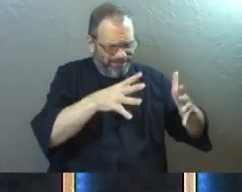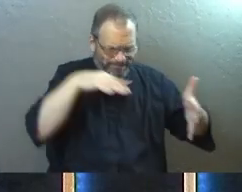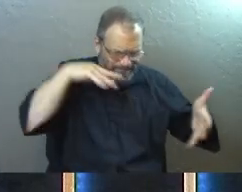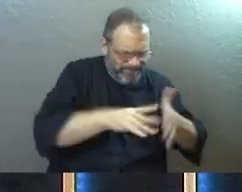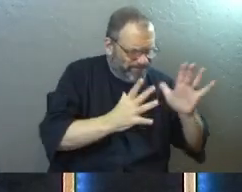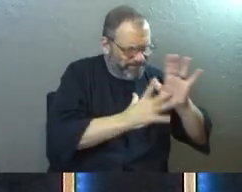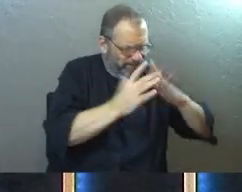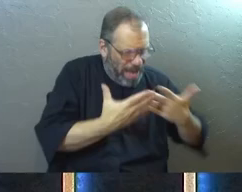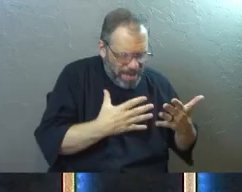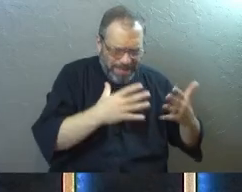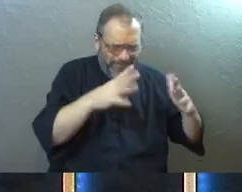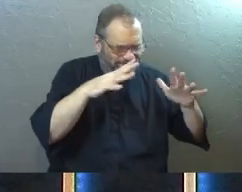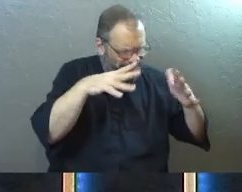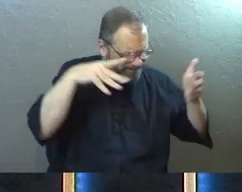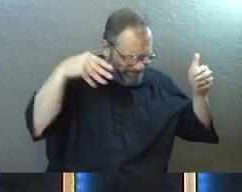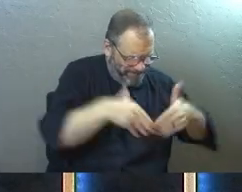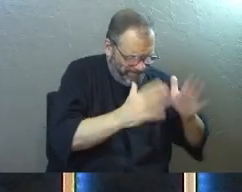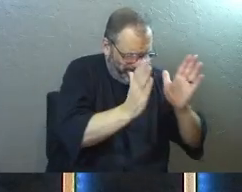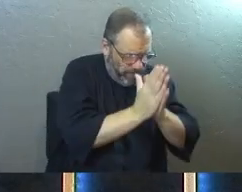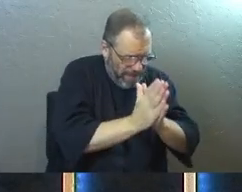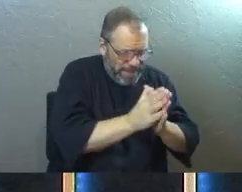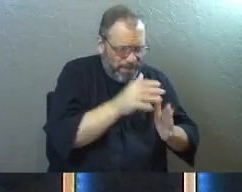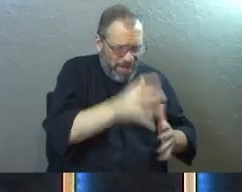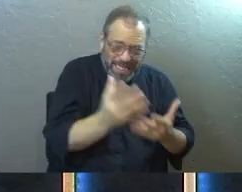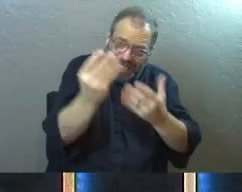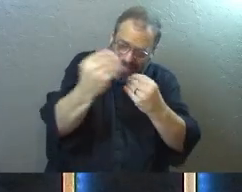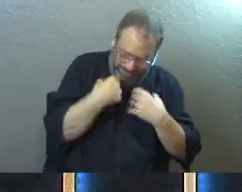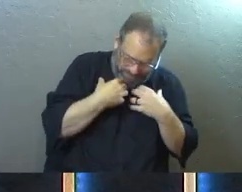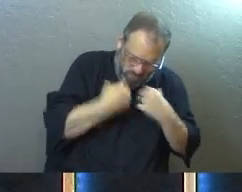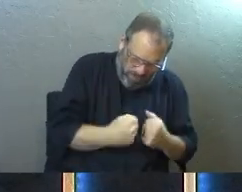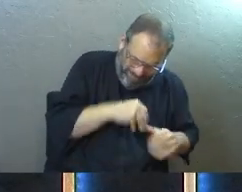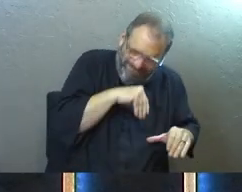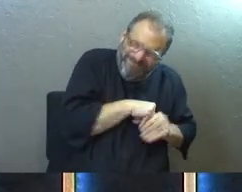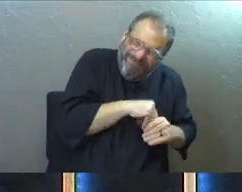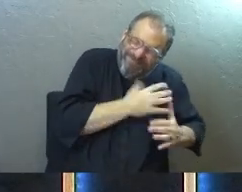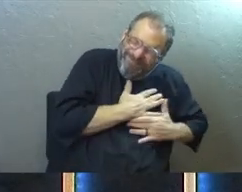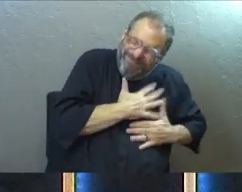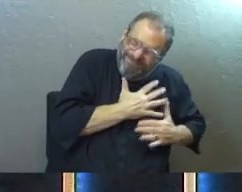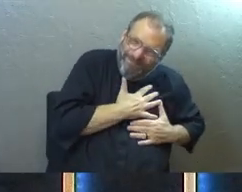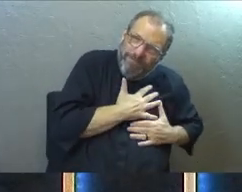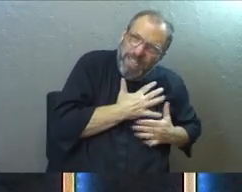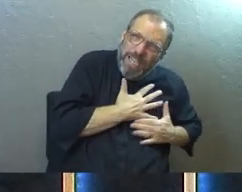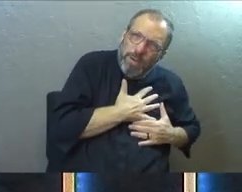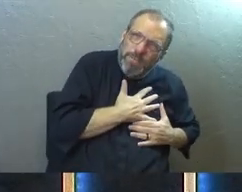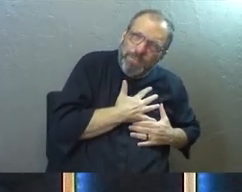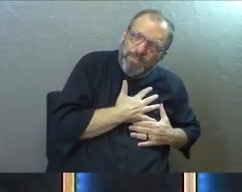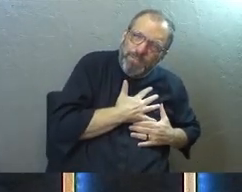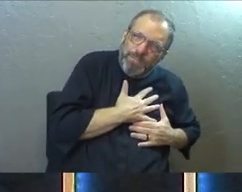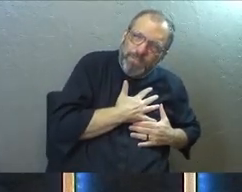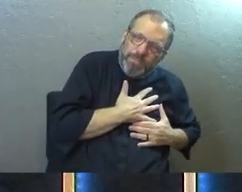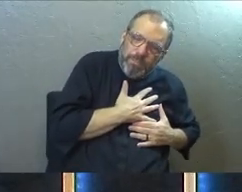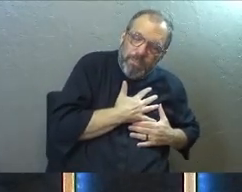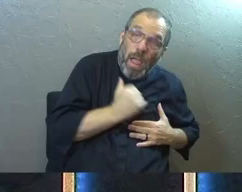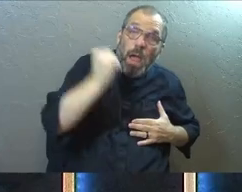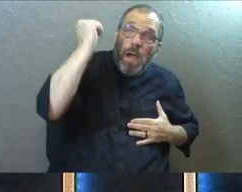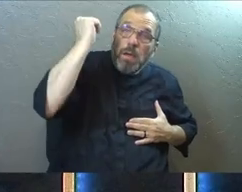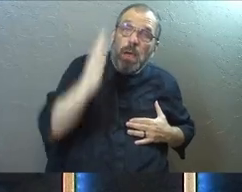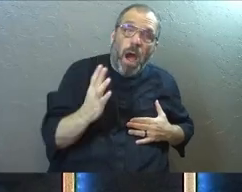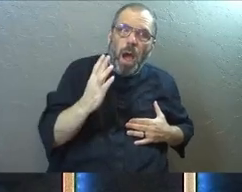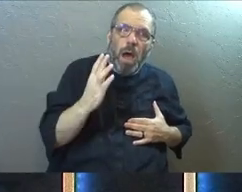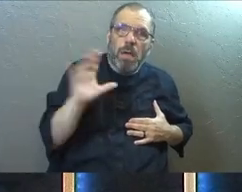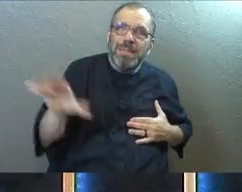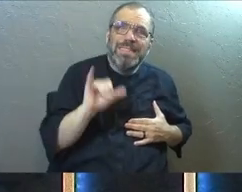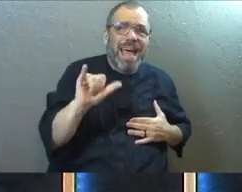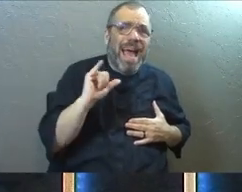into God's word. And I want to spend time in prayer. He's strengthening, empowering in your inner being. And God does this